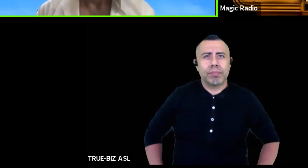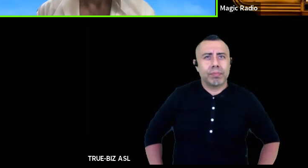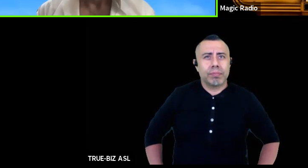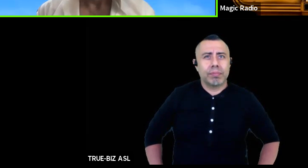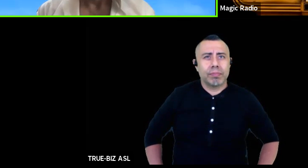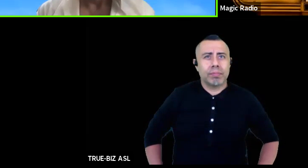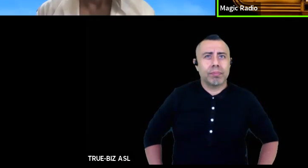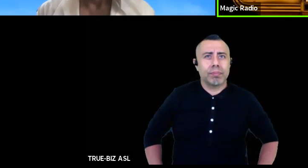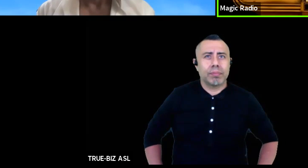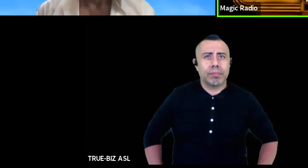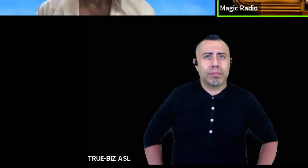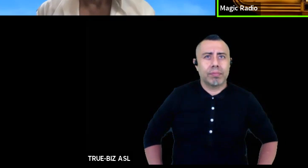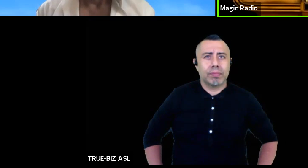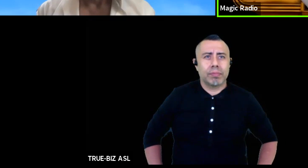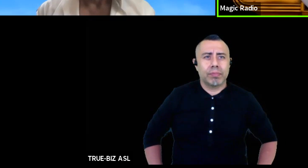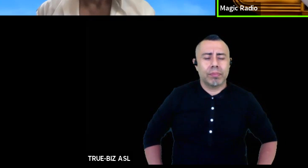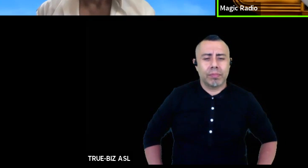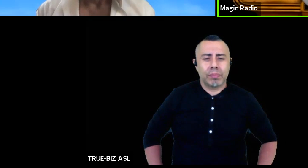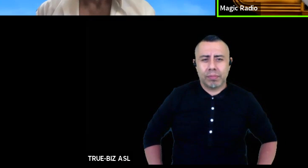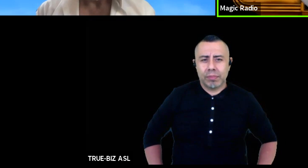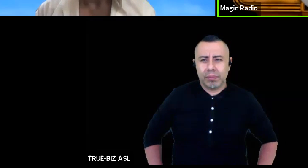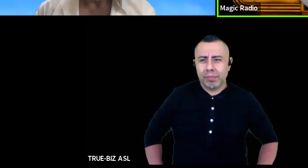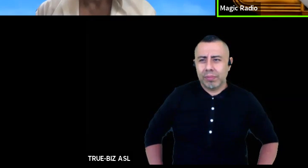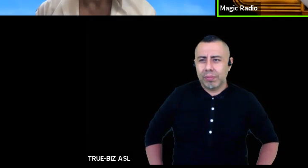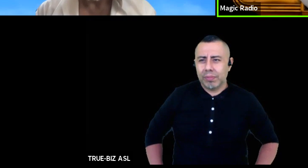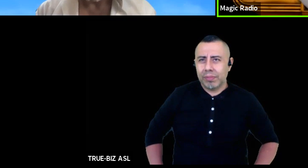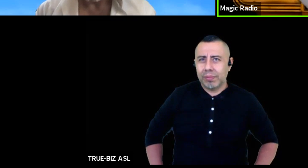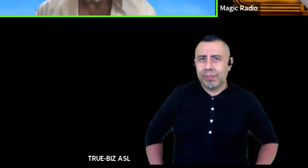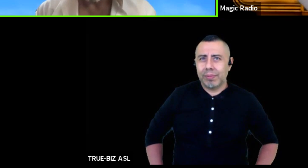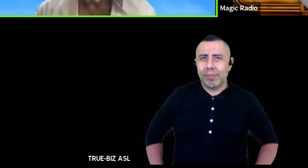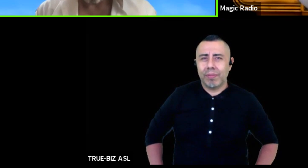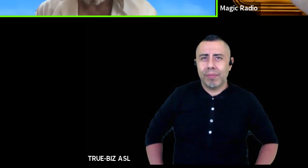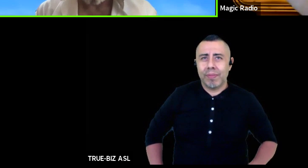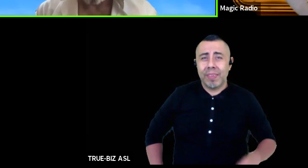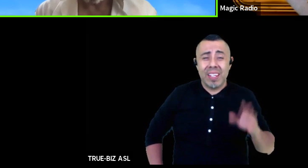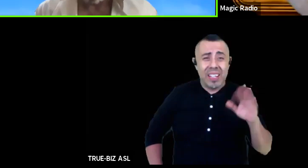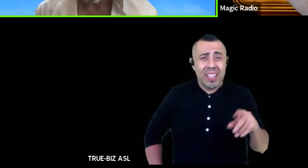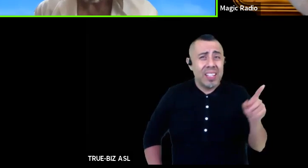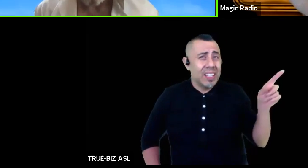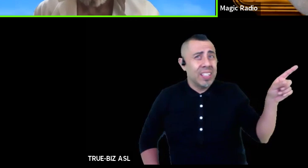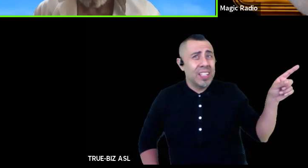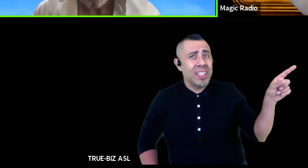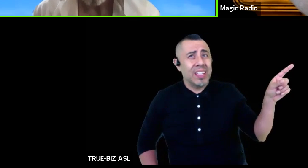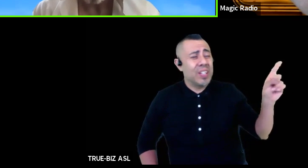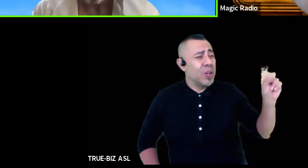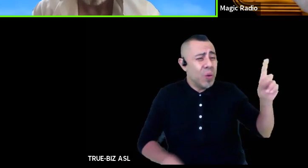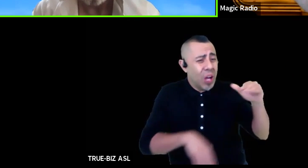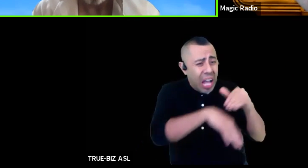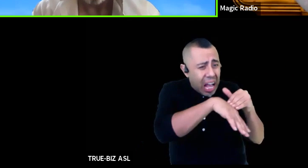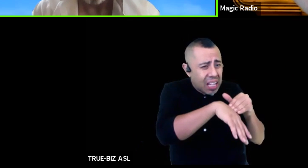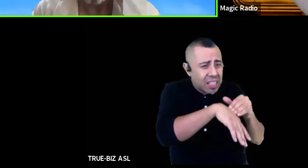where are you? I'm in the year 2000